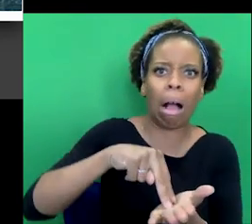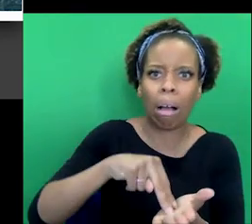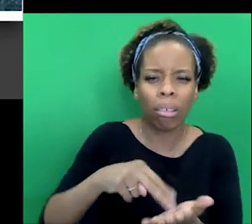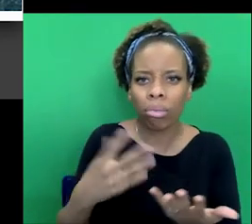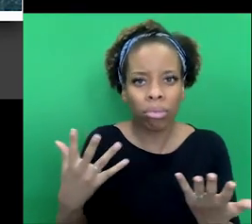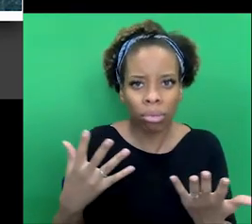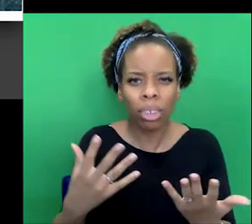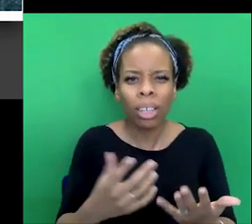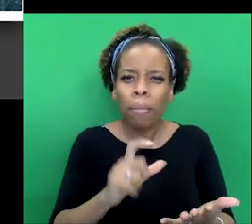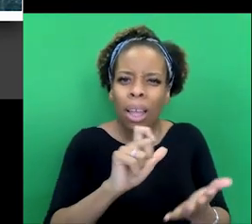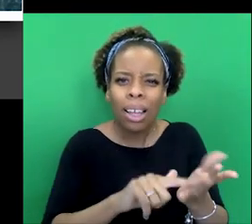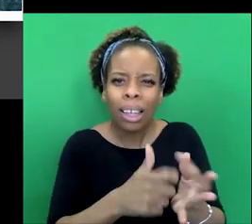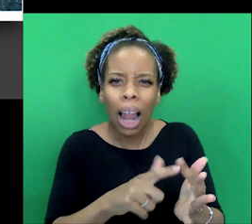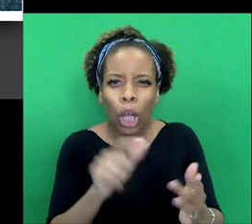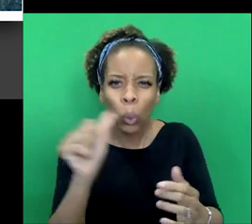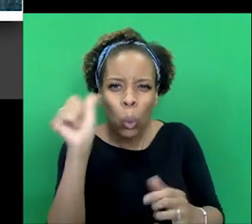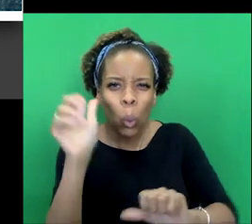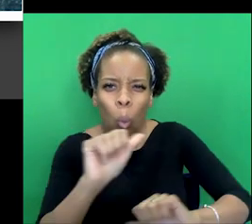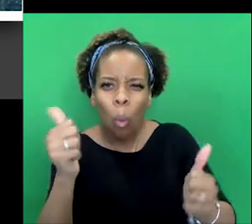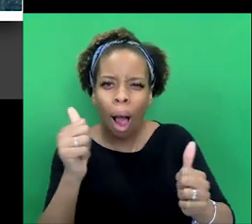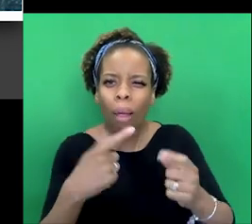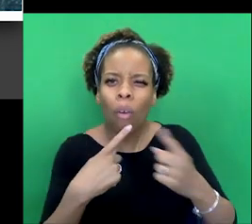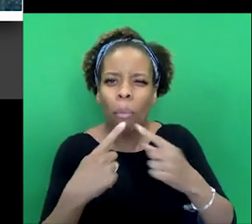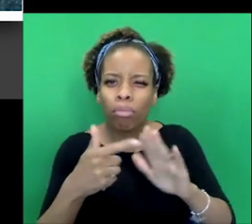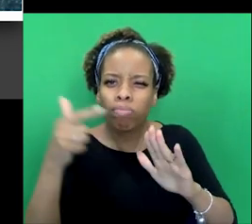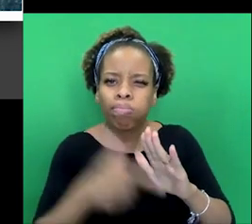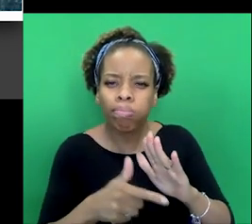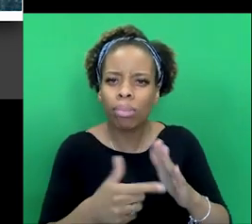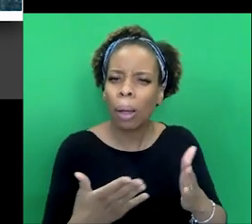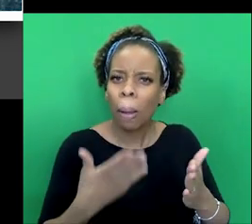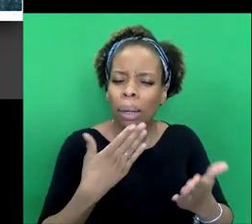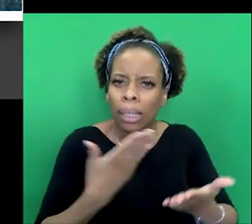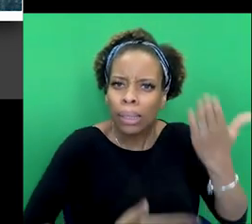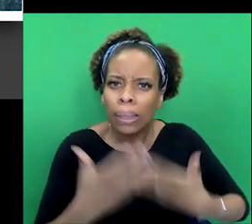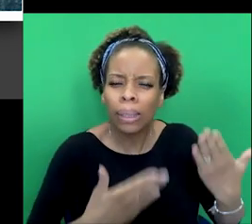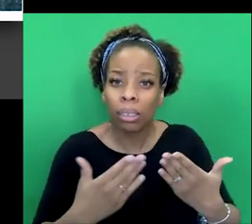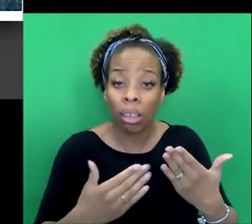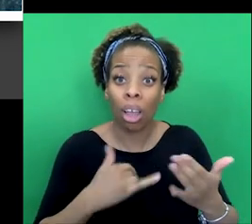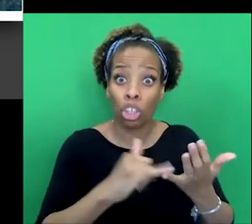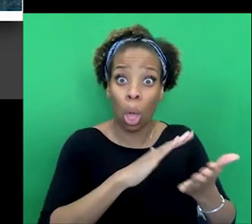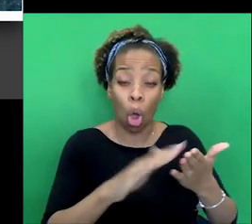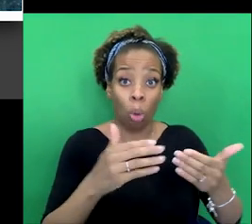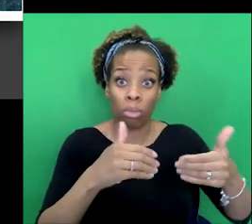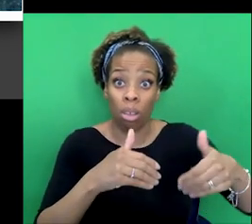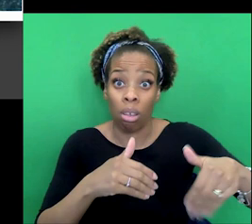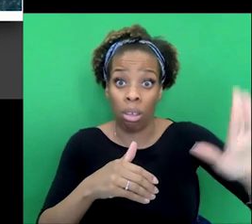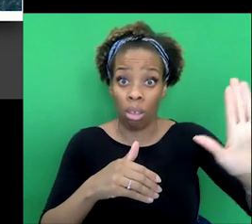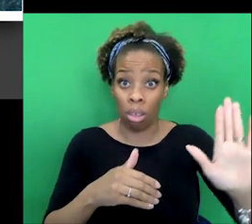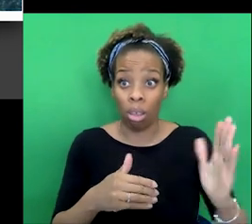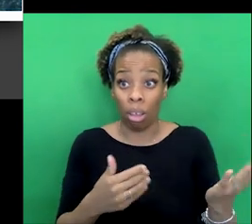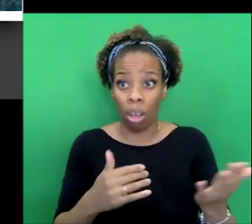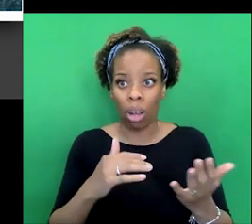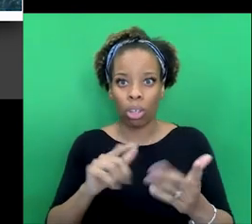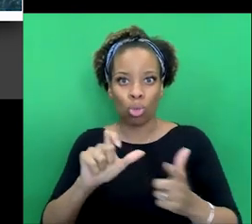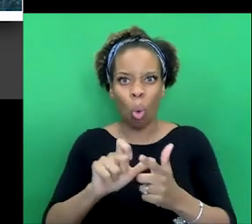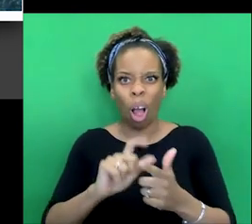of specialism. Tell us a bit about all the detectives who came in to fill that vacuum once Doyle had decided to